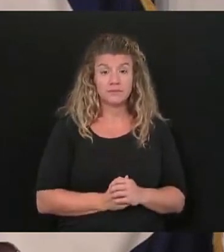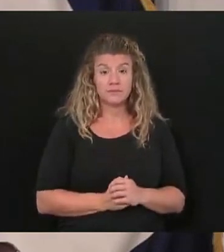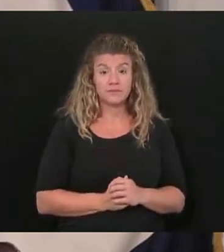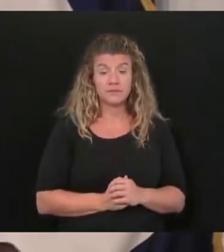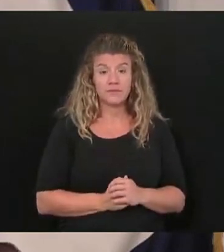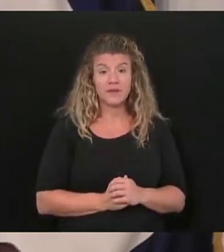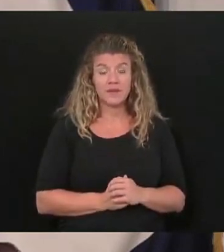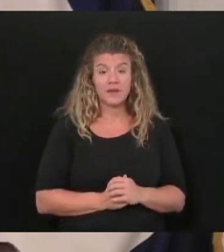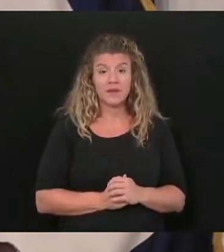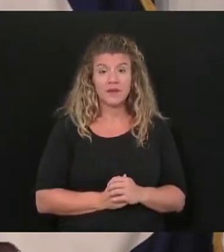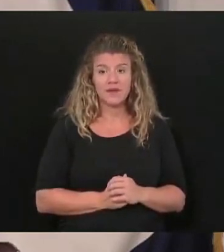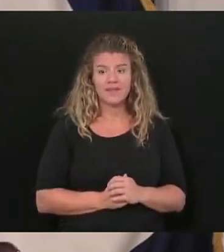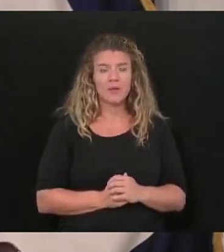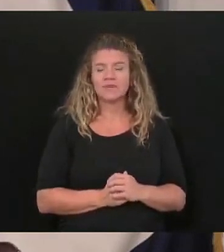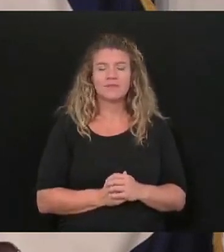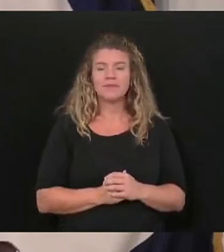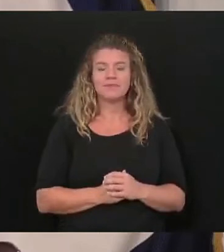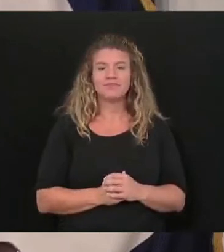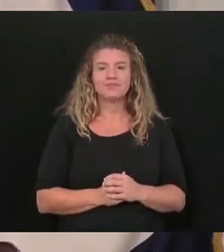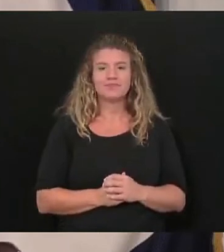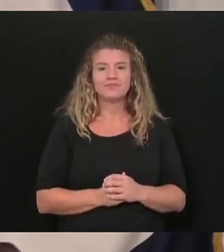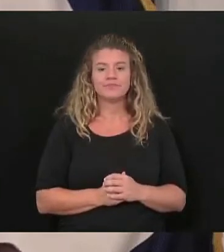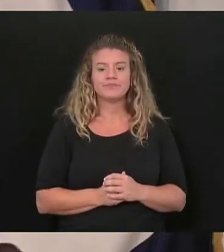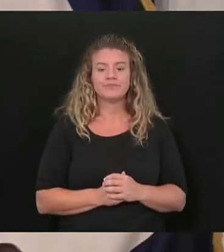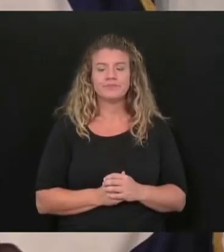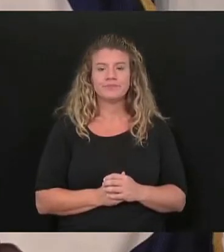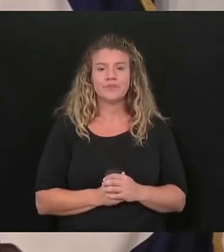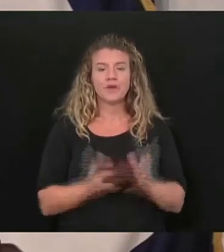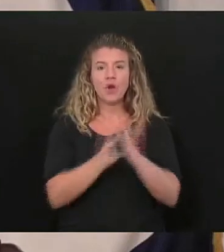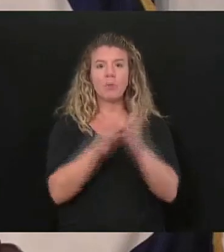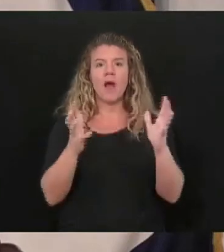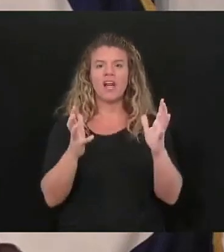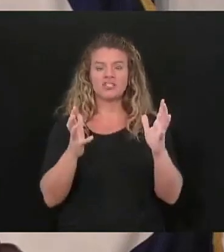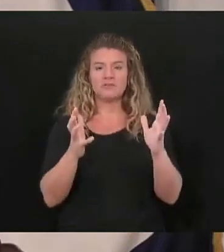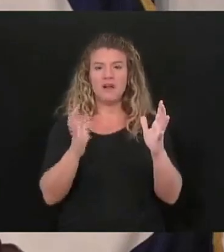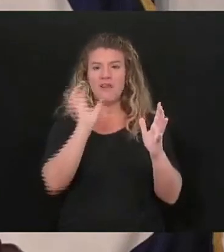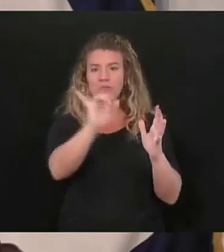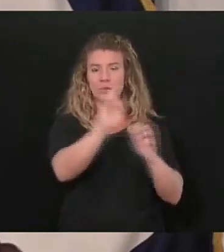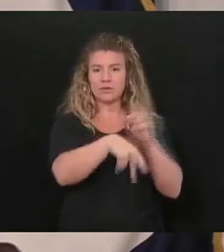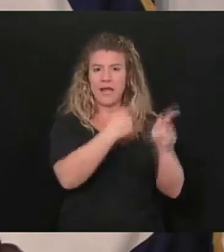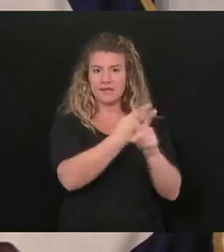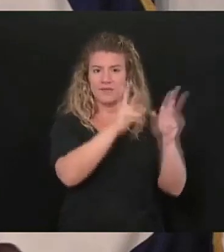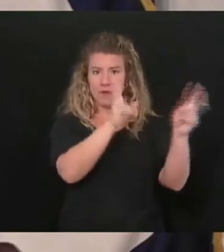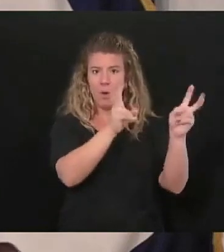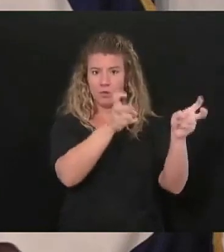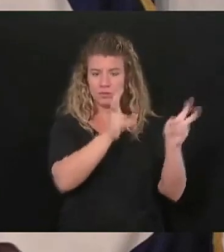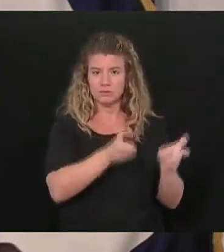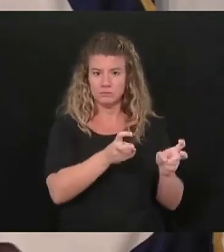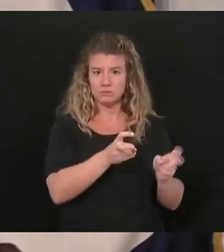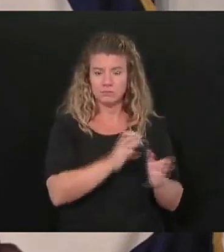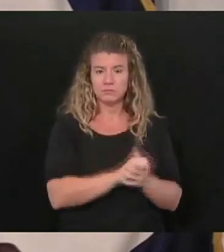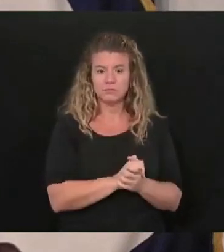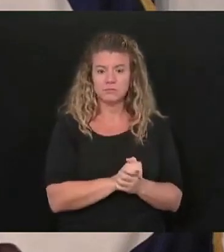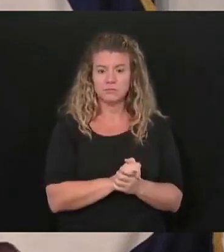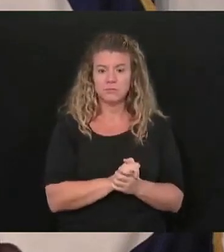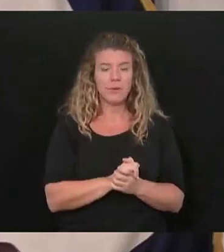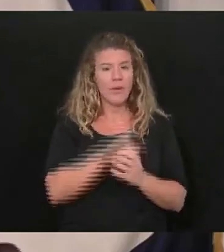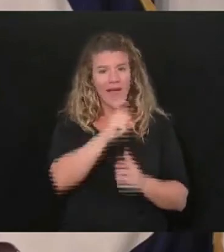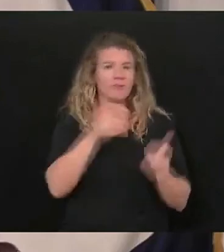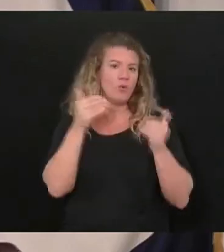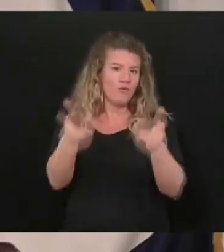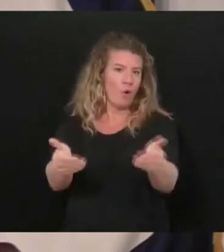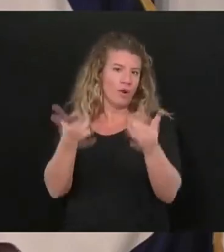there's too much of that there was too much of exactly what you're referring to but anyway but I think we go forward